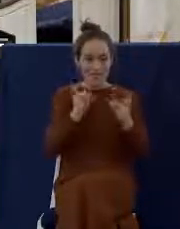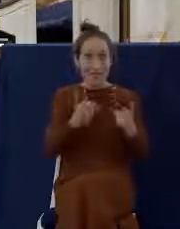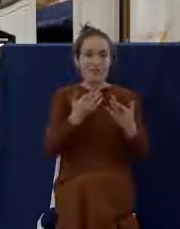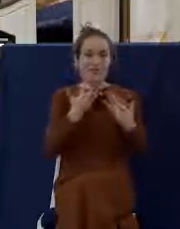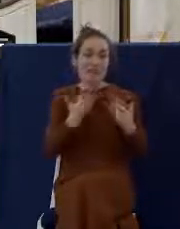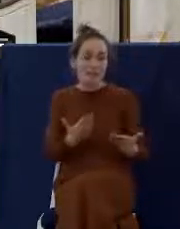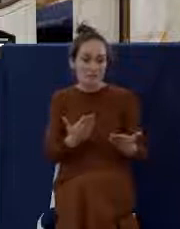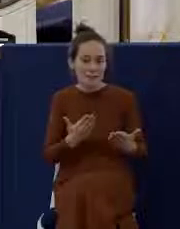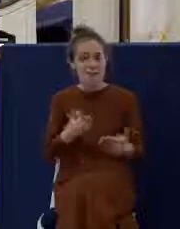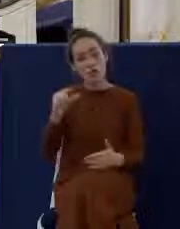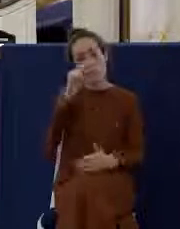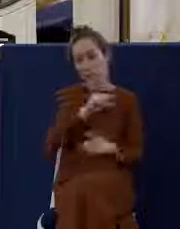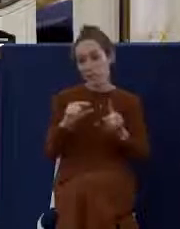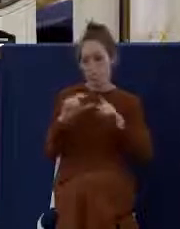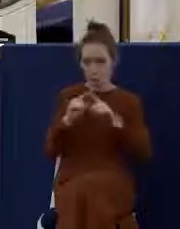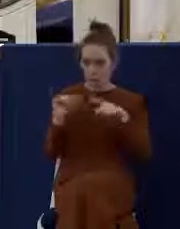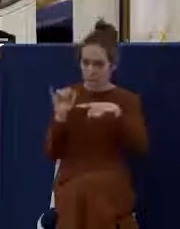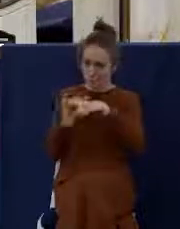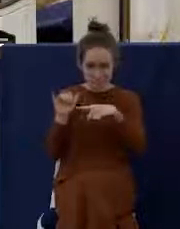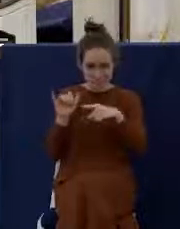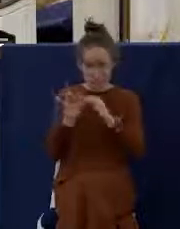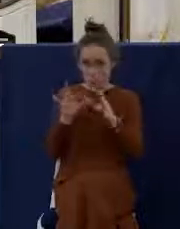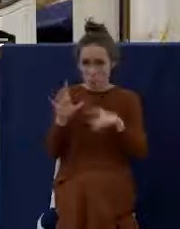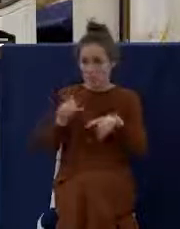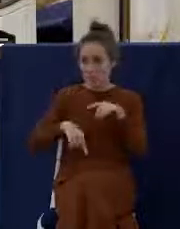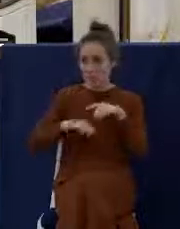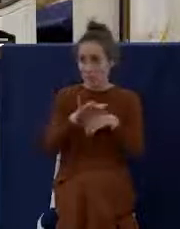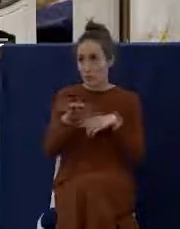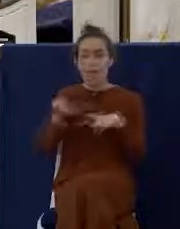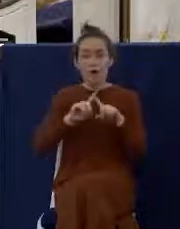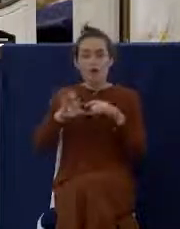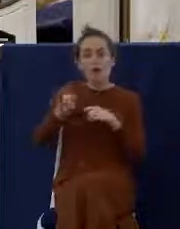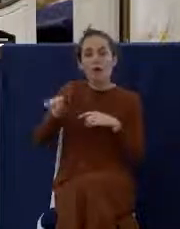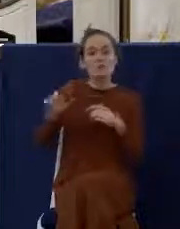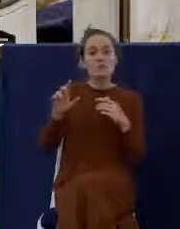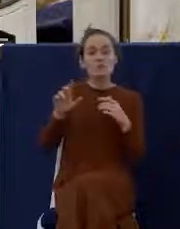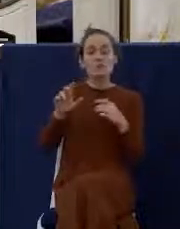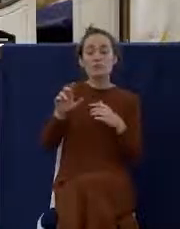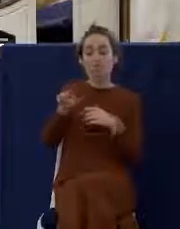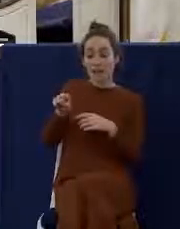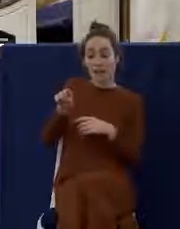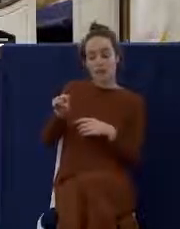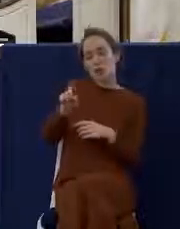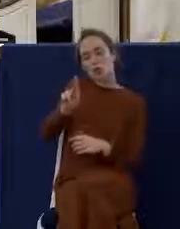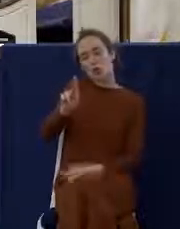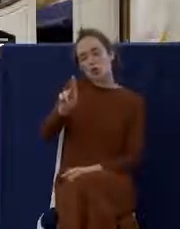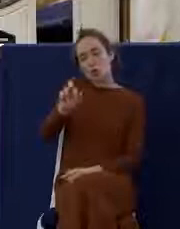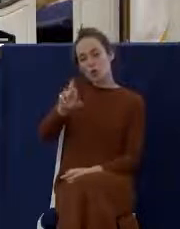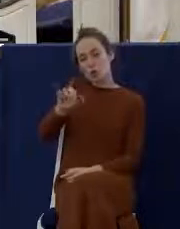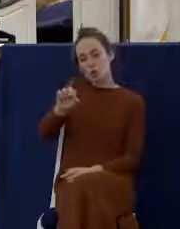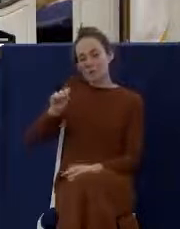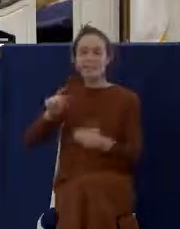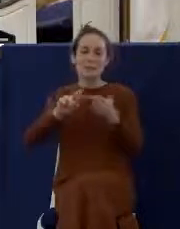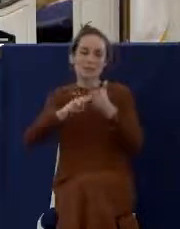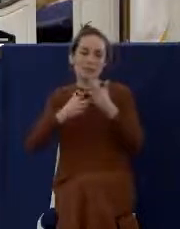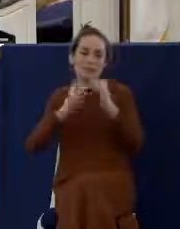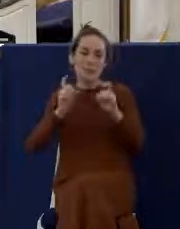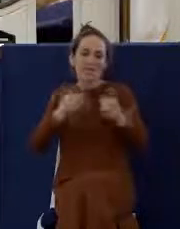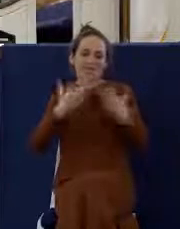Eucharistio. And from that, people have called this the Eucharist, which simply means giving thanks.